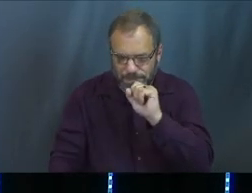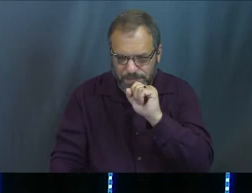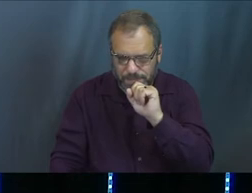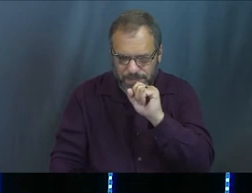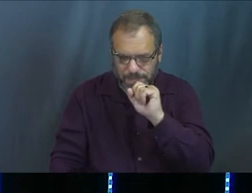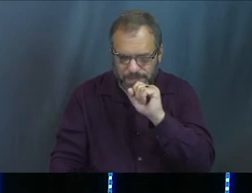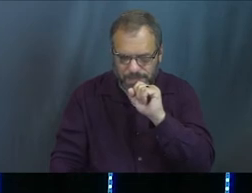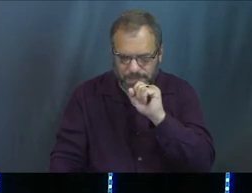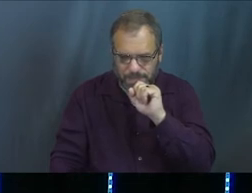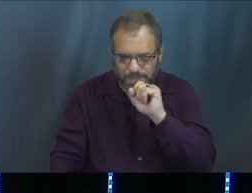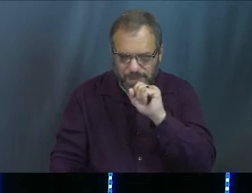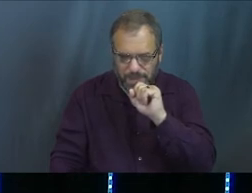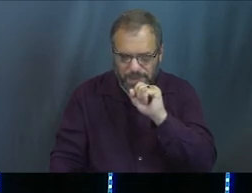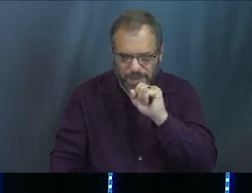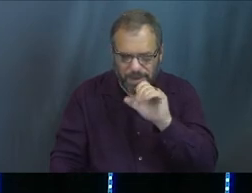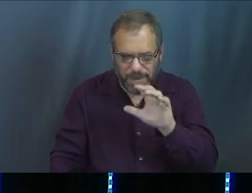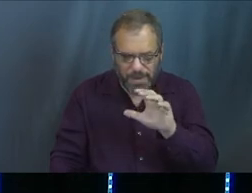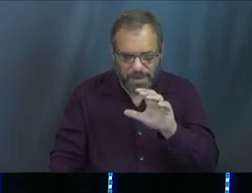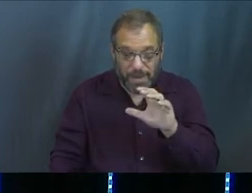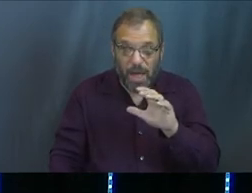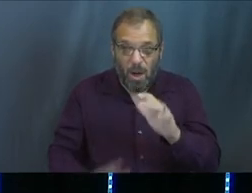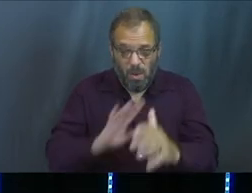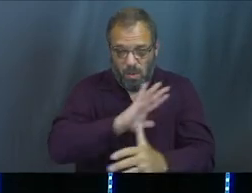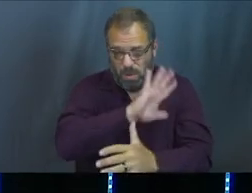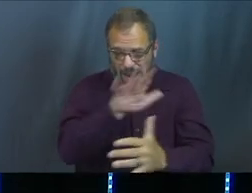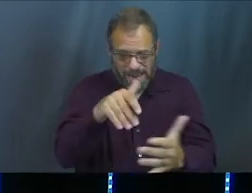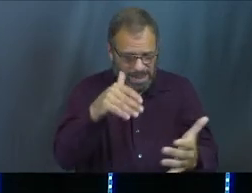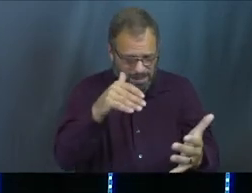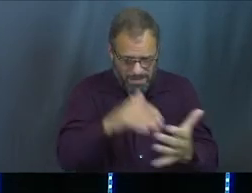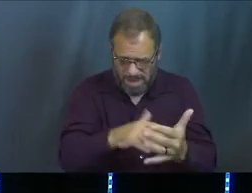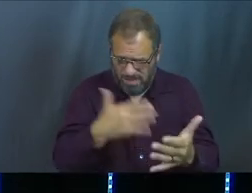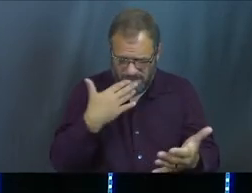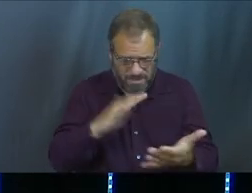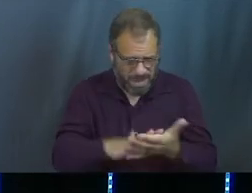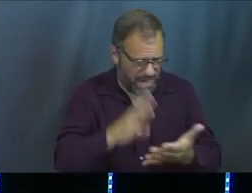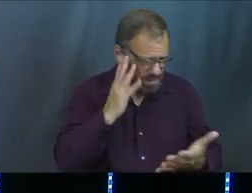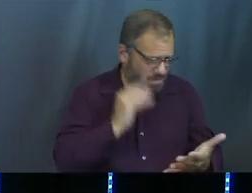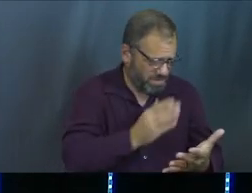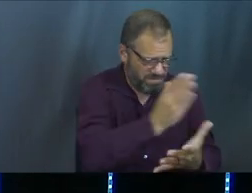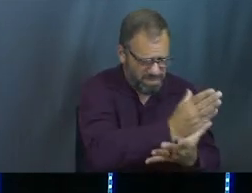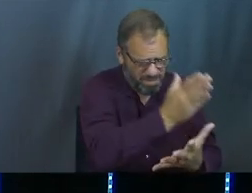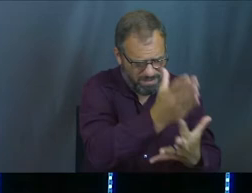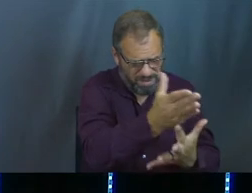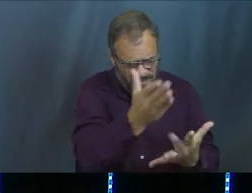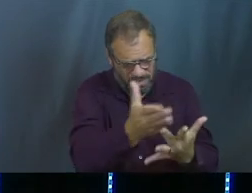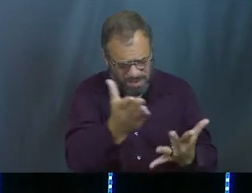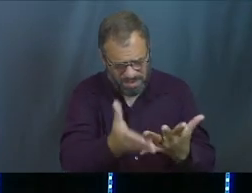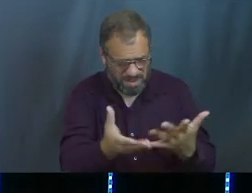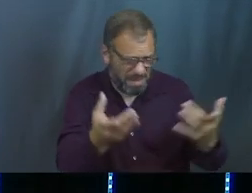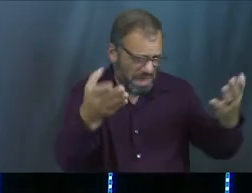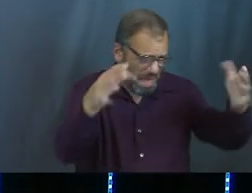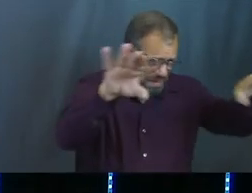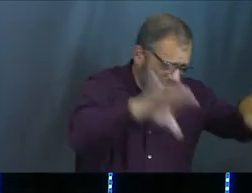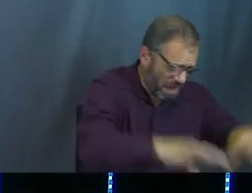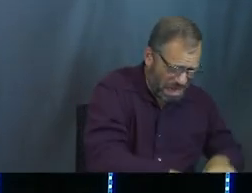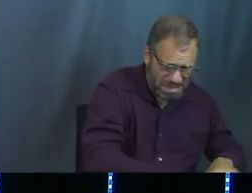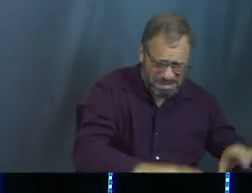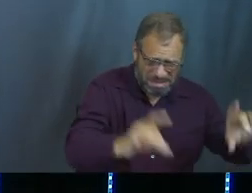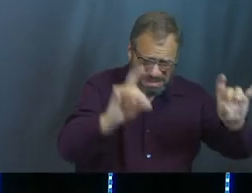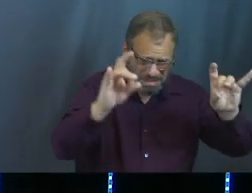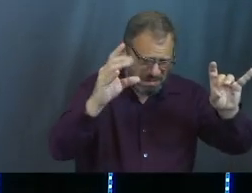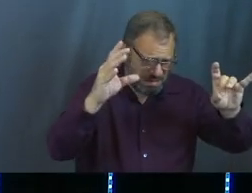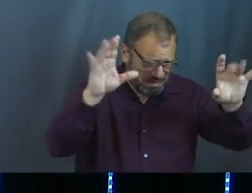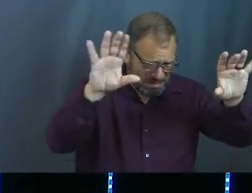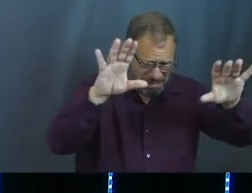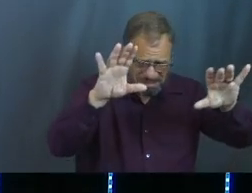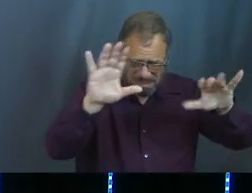It's this idea that in the midst of all of our bad things, in the valleys, in the darkest and lowest places, we